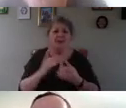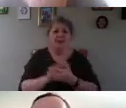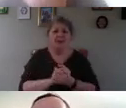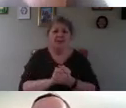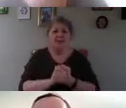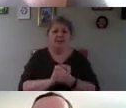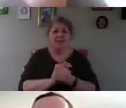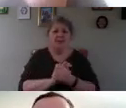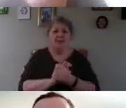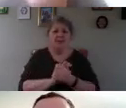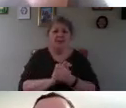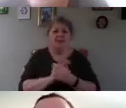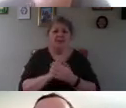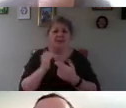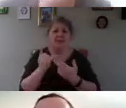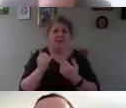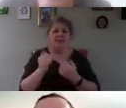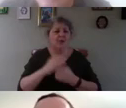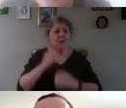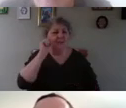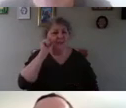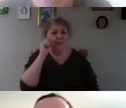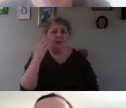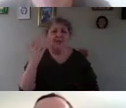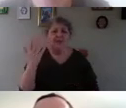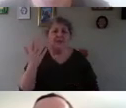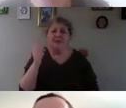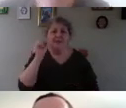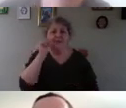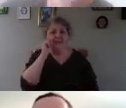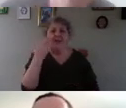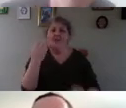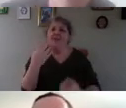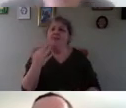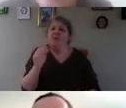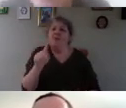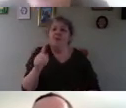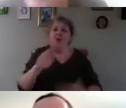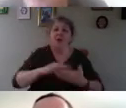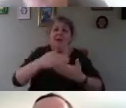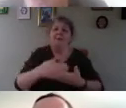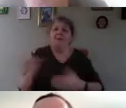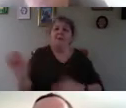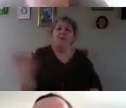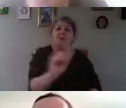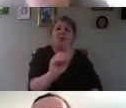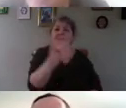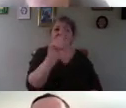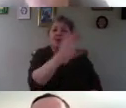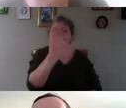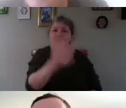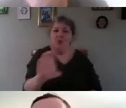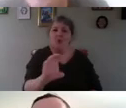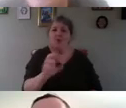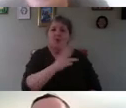in term of sound it was the sound feed from your laptop onto zoom was very low okay